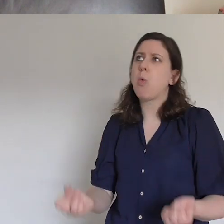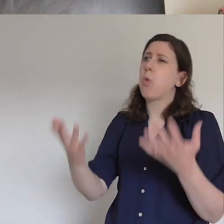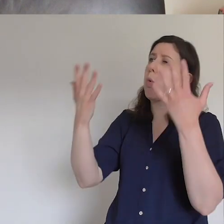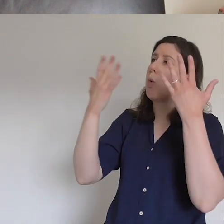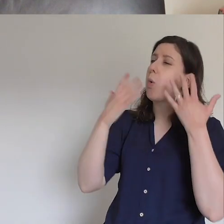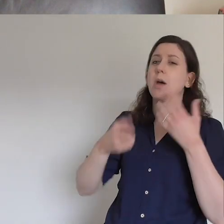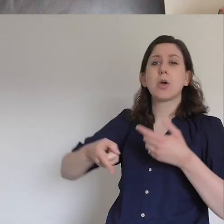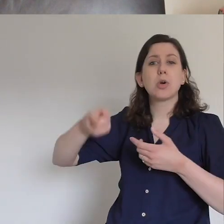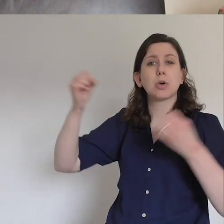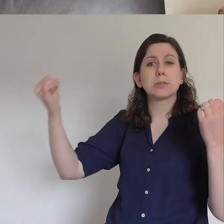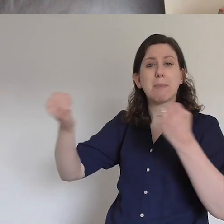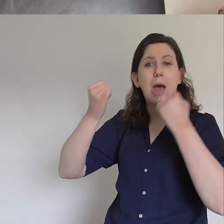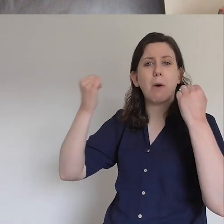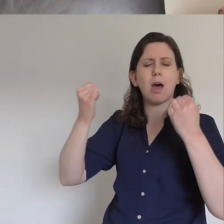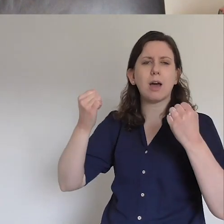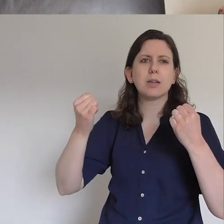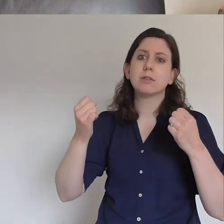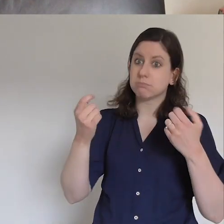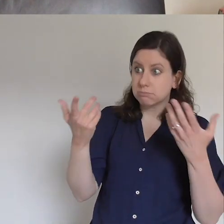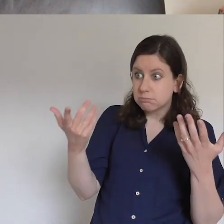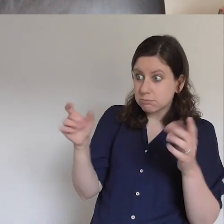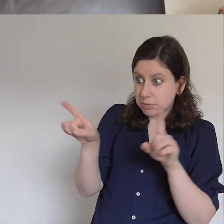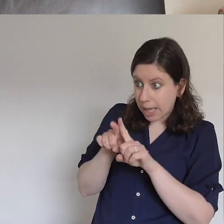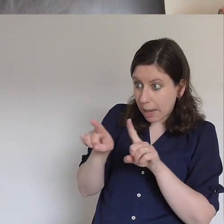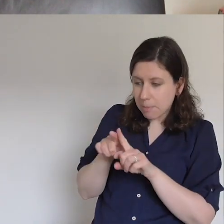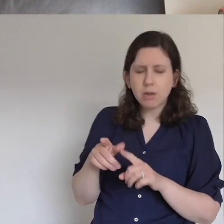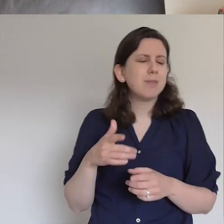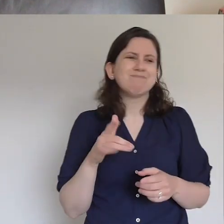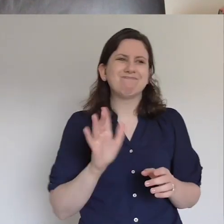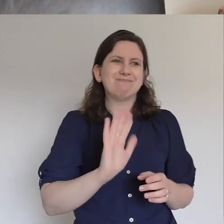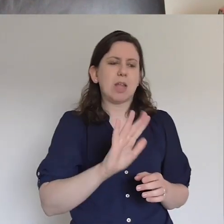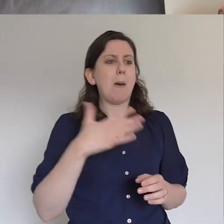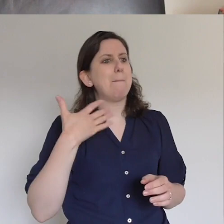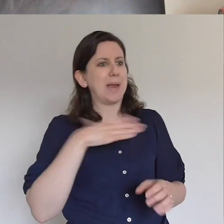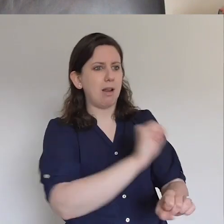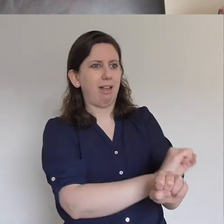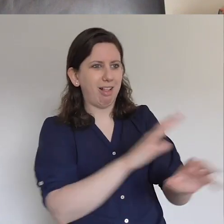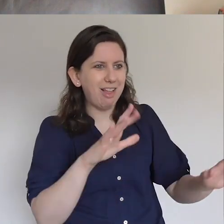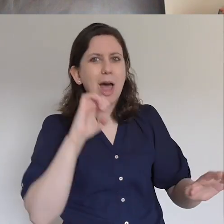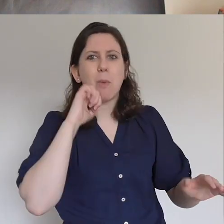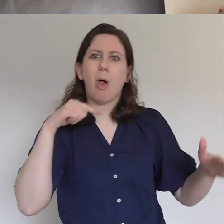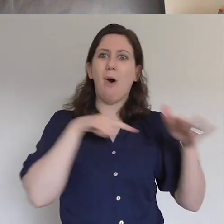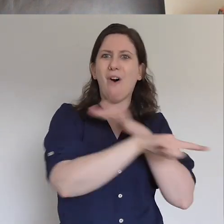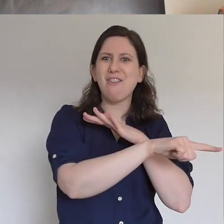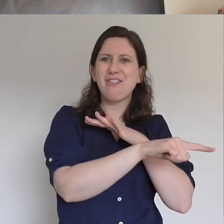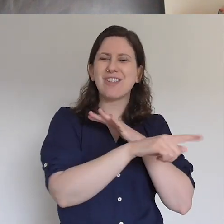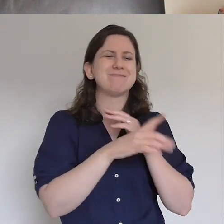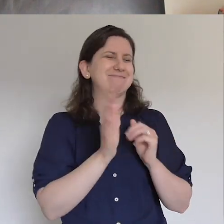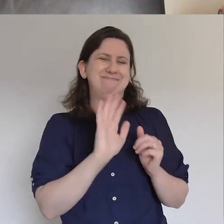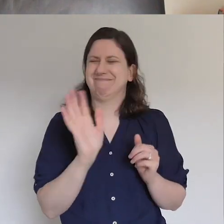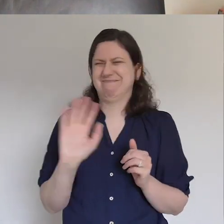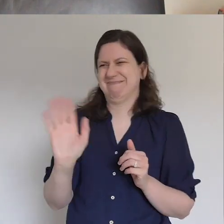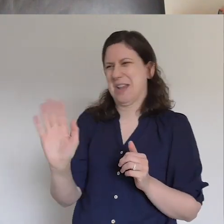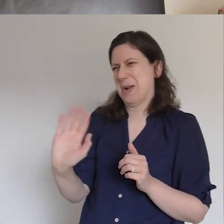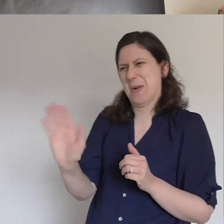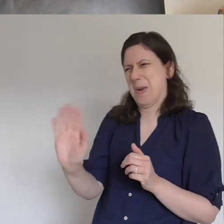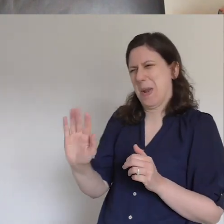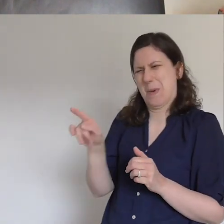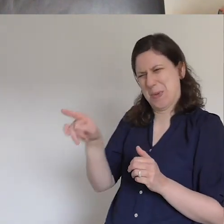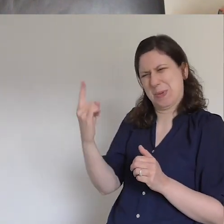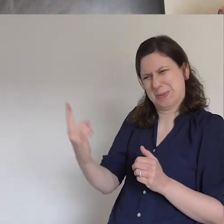wouldn't you? I think I'd think. I've been let out legged. But no, maybe not. Maybe not. I don't know if you would. Then